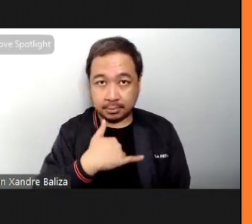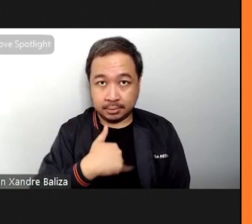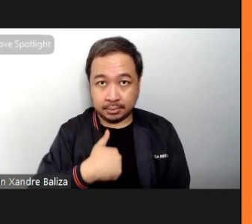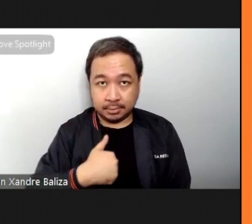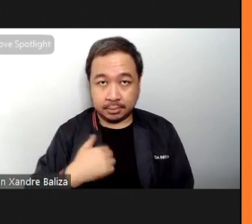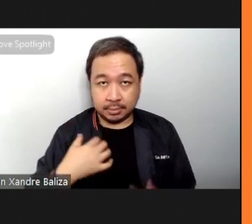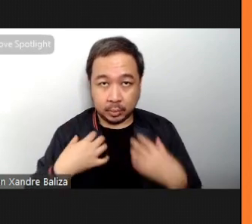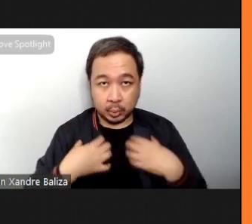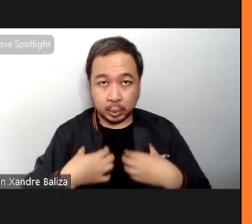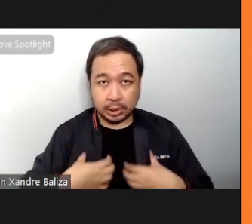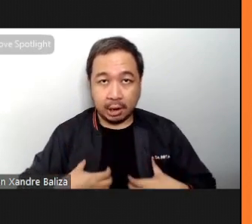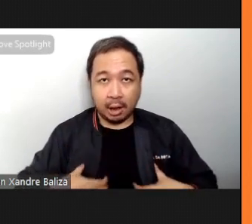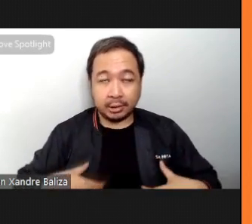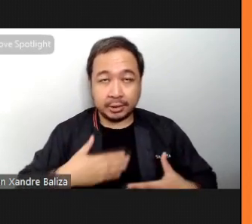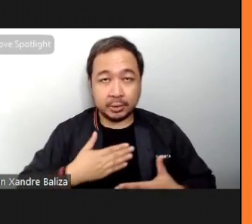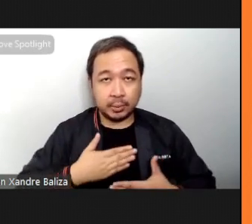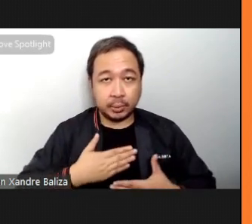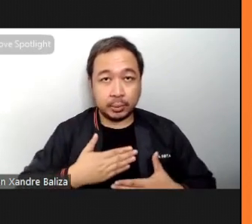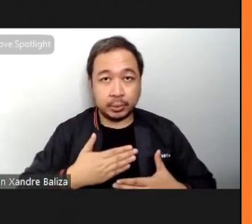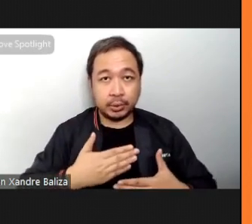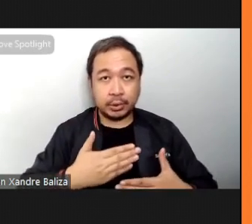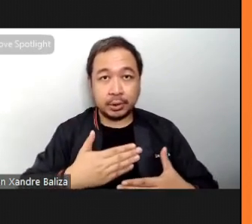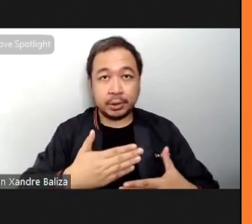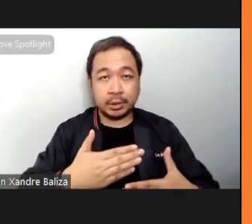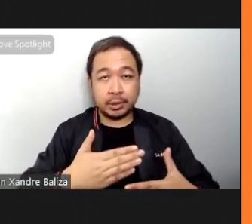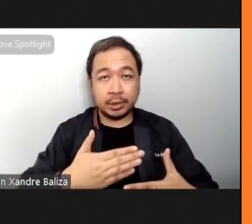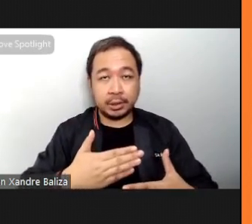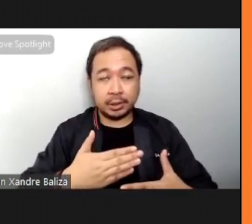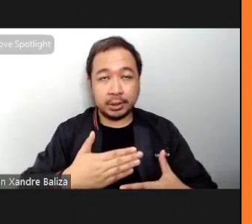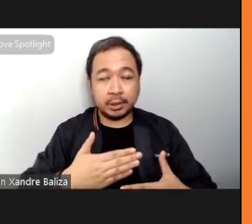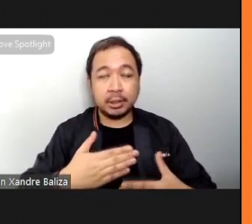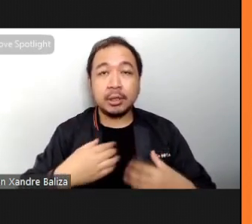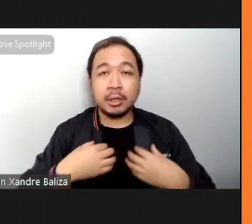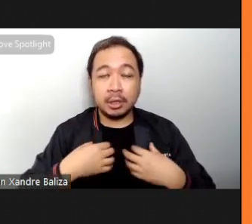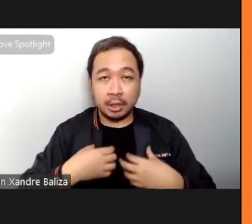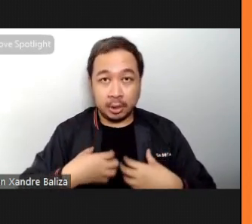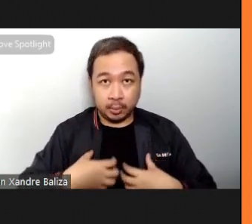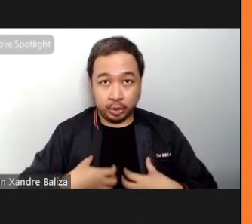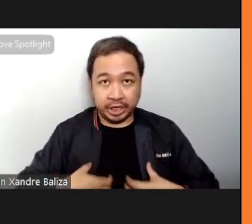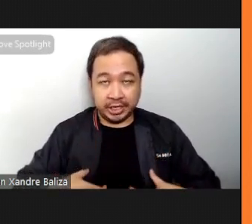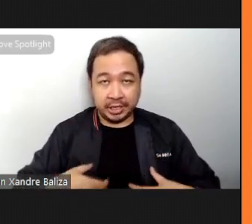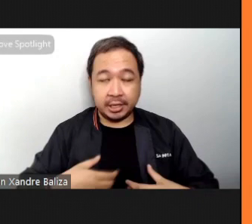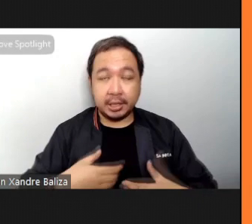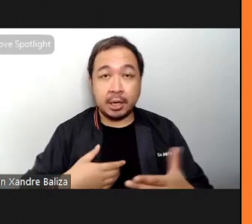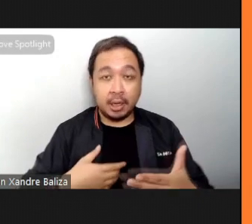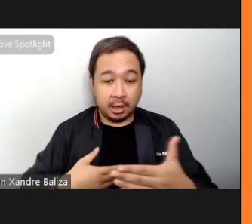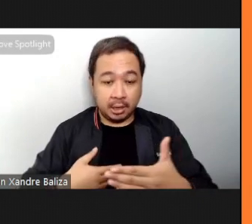And how the air moves from your lungs and out as you breathe out.